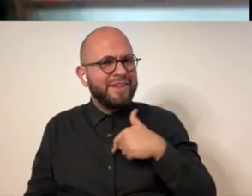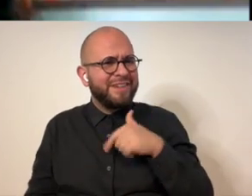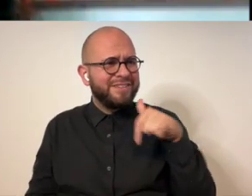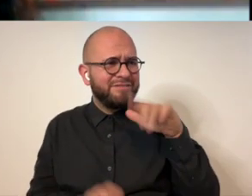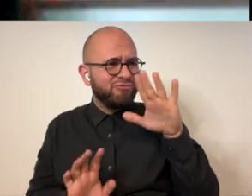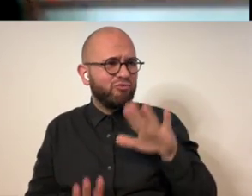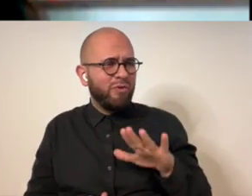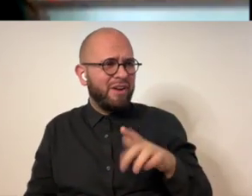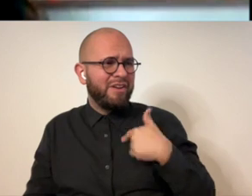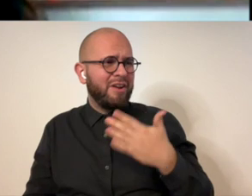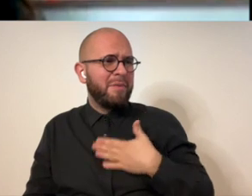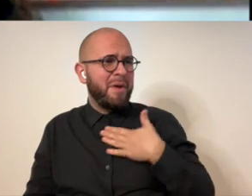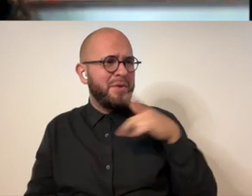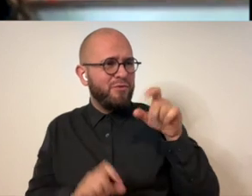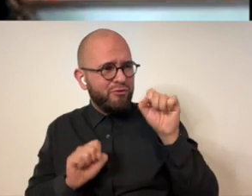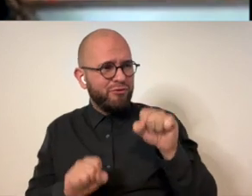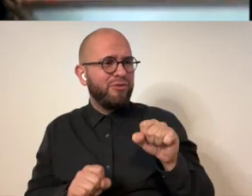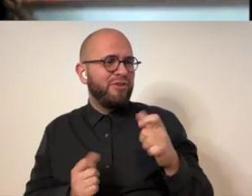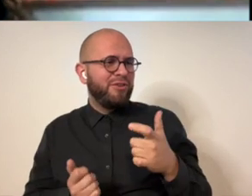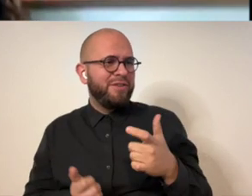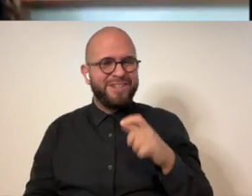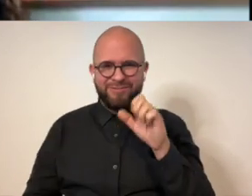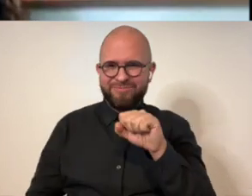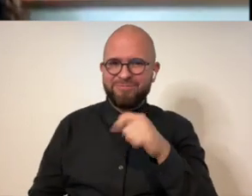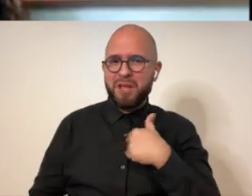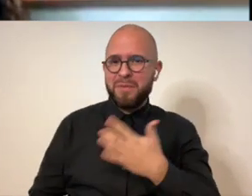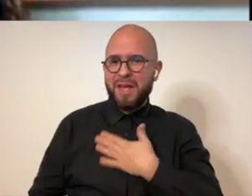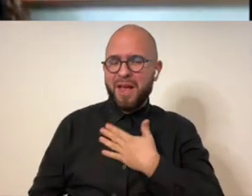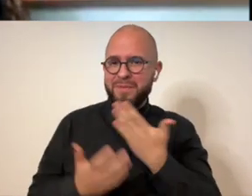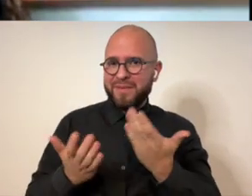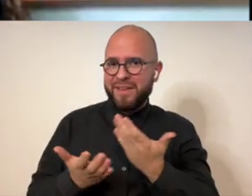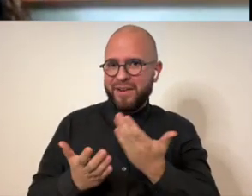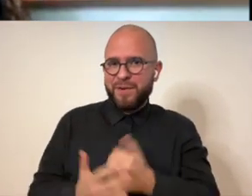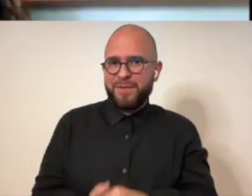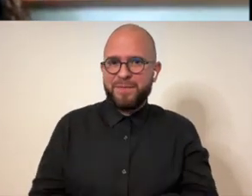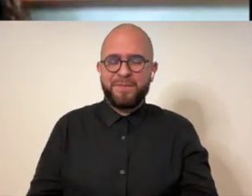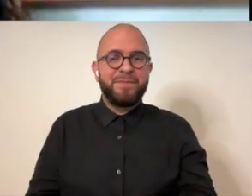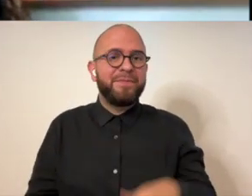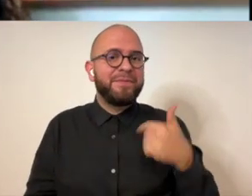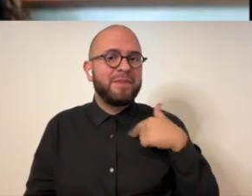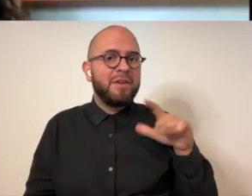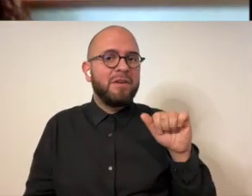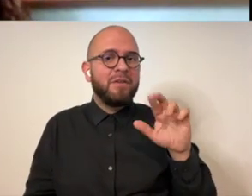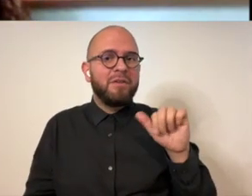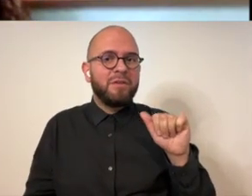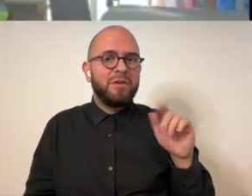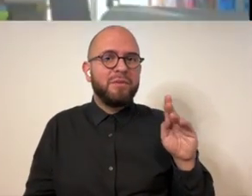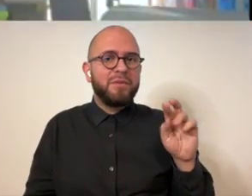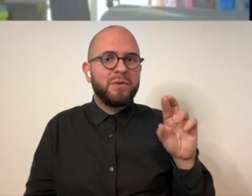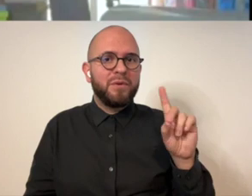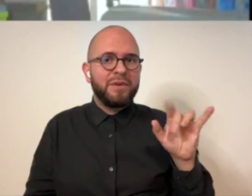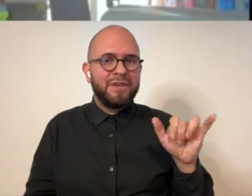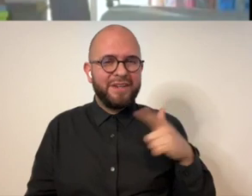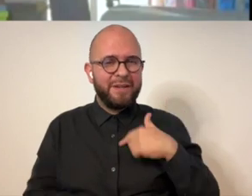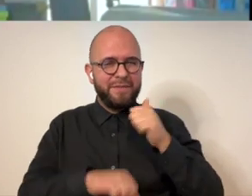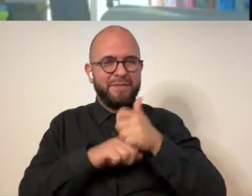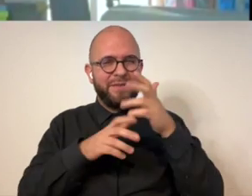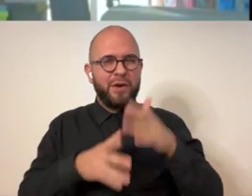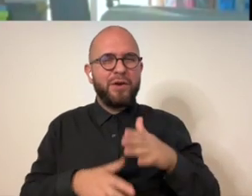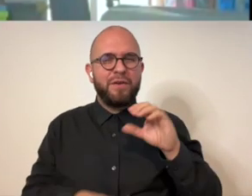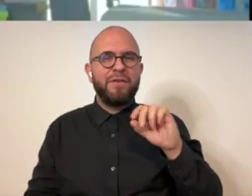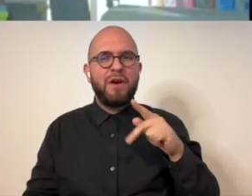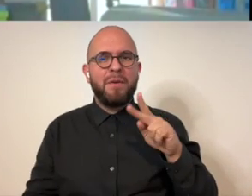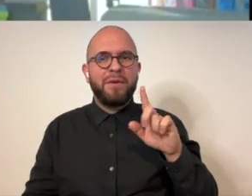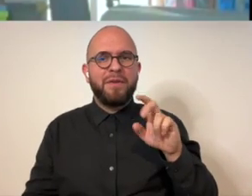hi and welcome hi thank you so much for joining us this is really great i'm so glad you could do it yeah i'm really happy to be here yeah